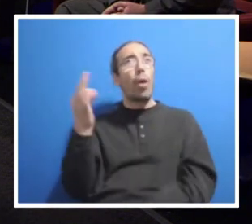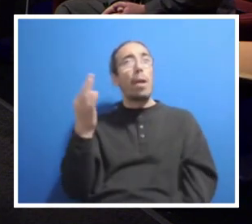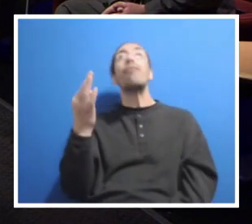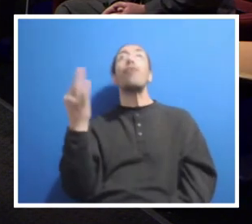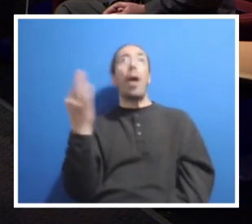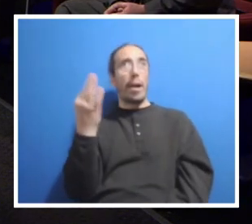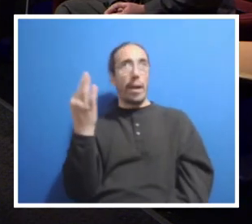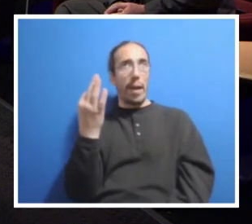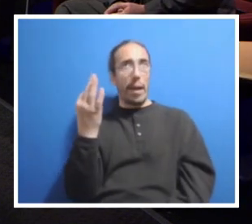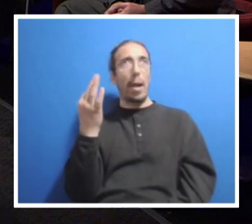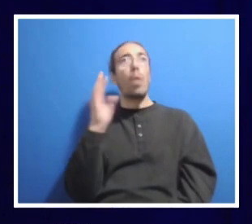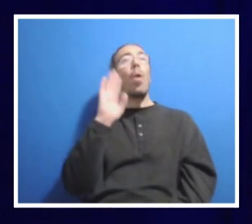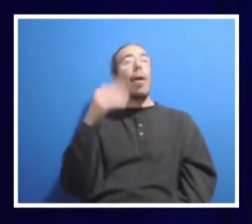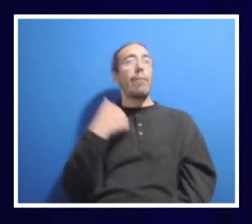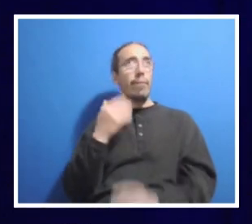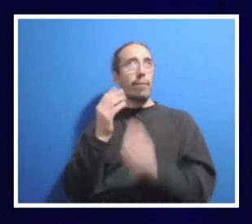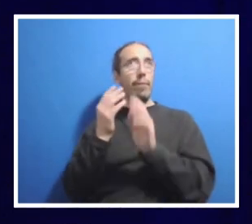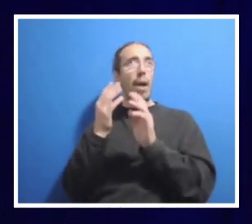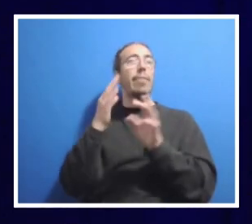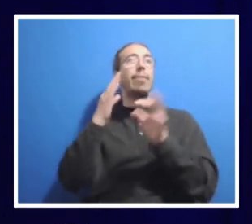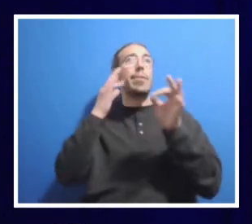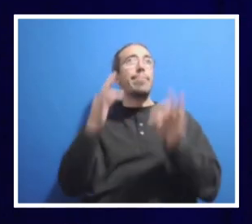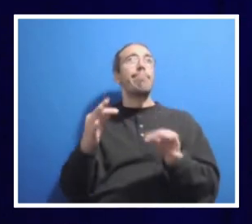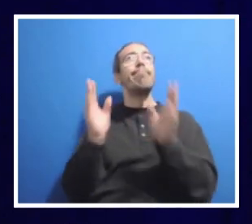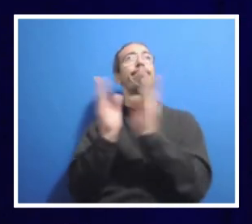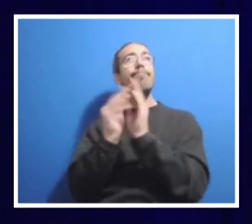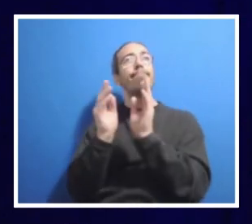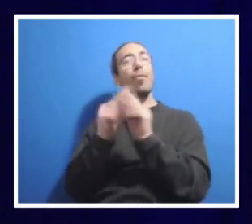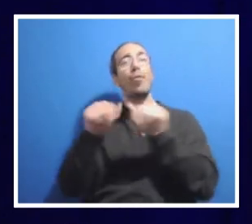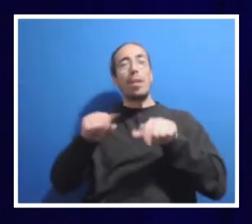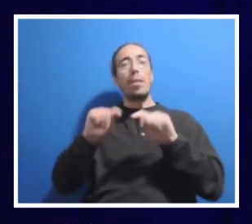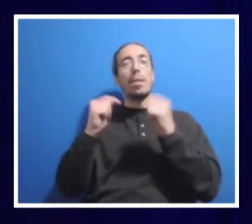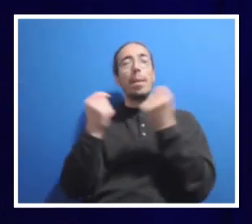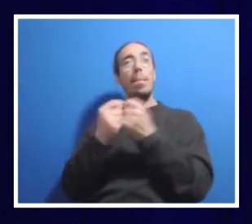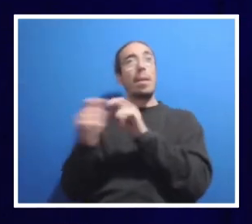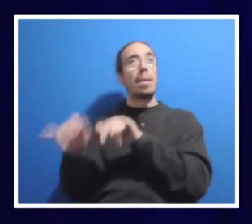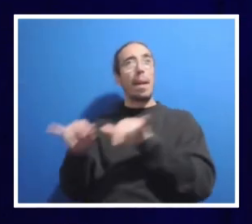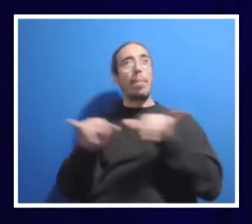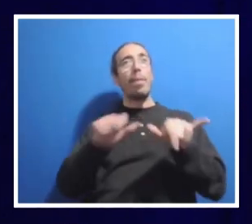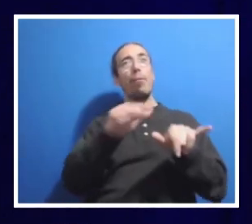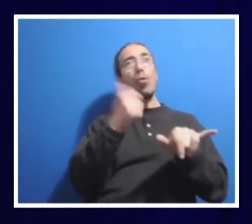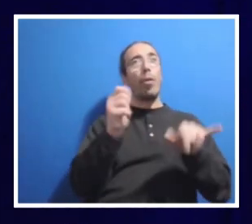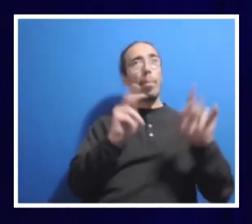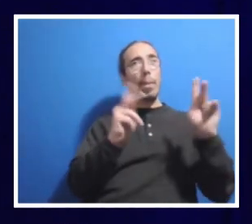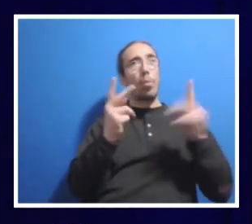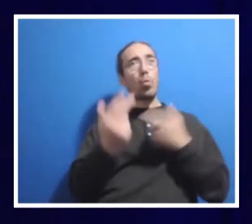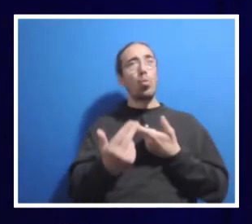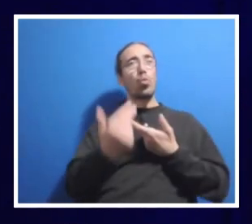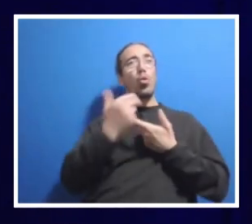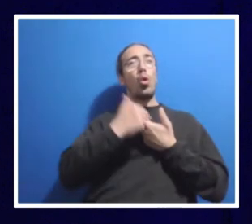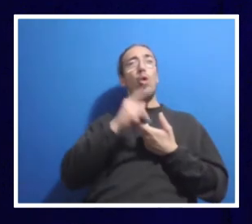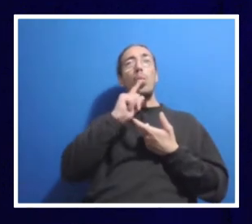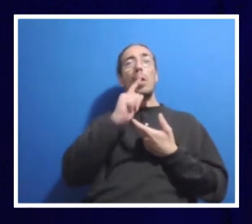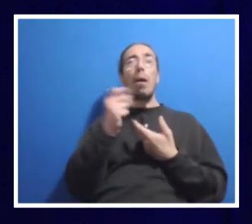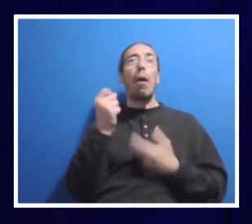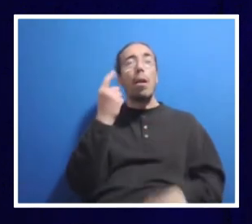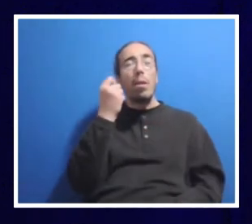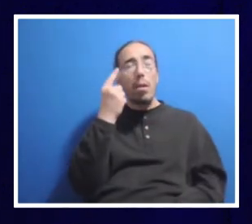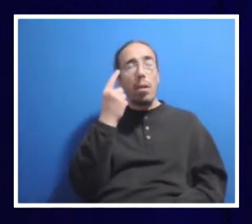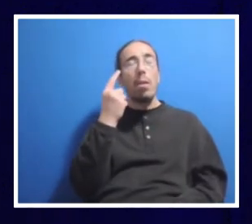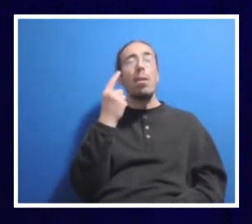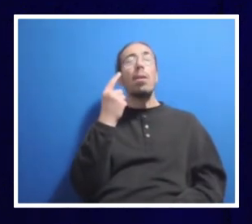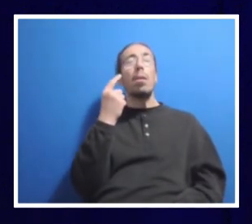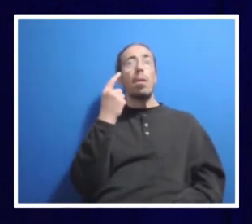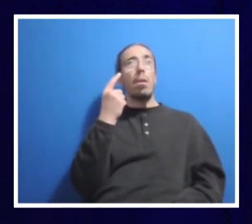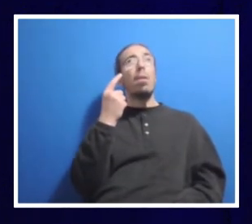I've asked for a briefing for this team and a few others to really understand the nuances of the